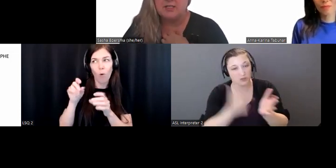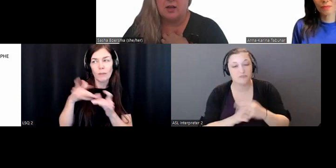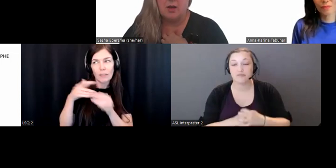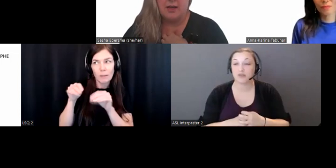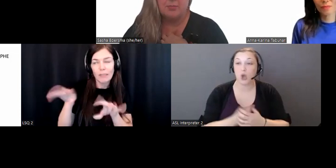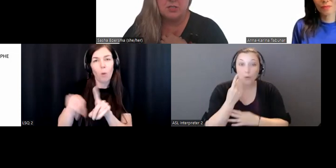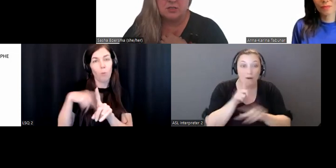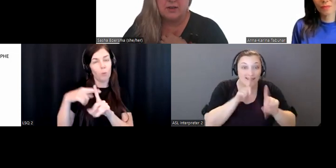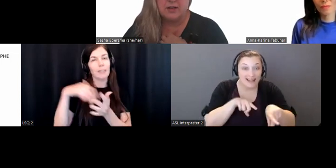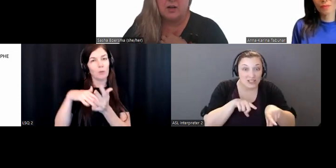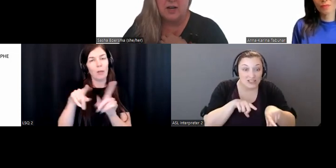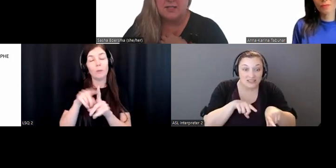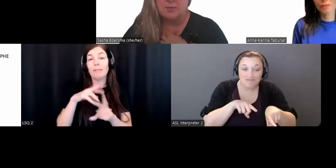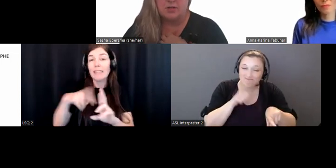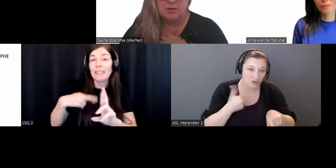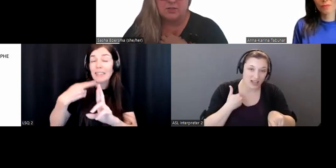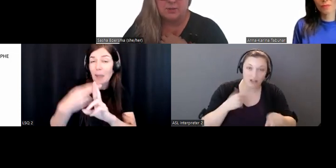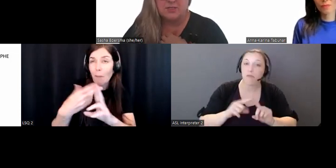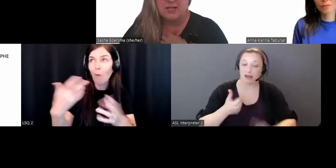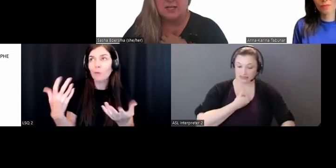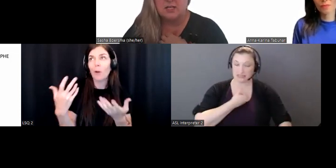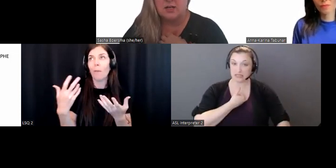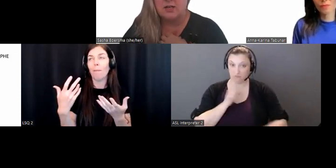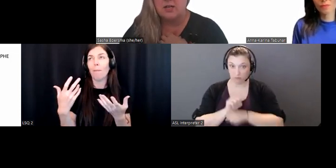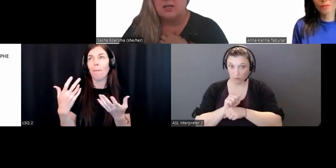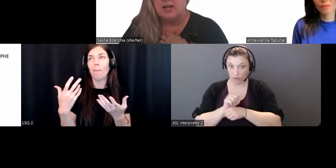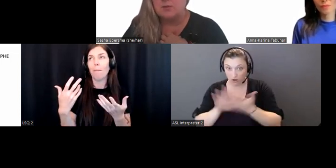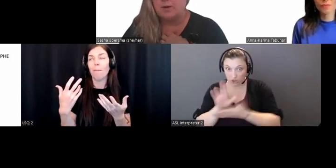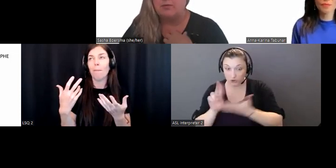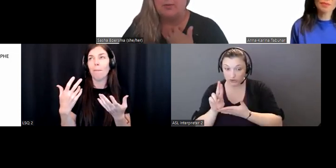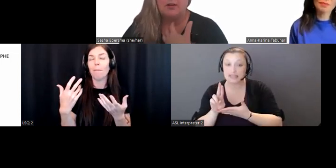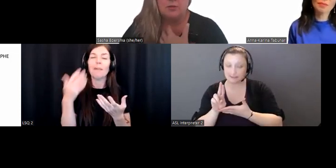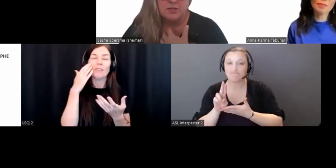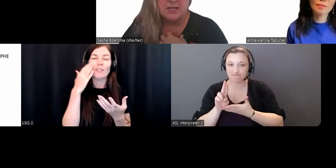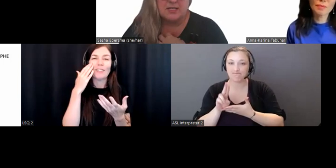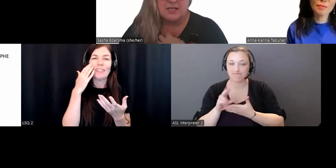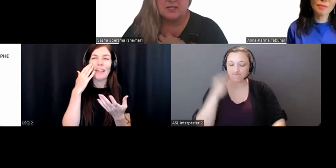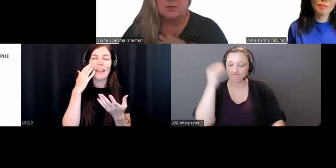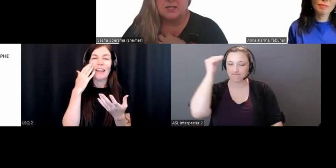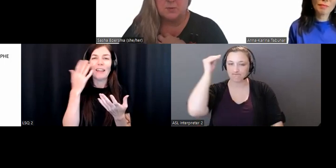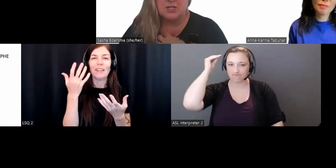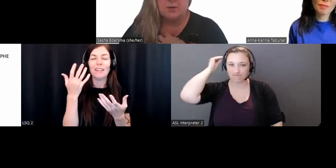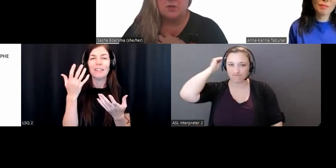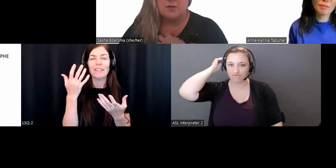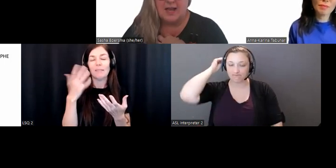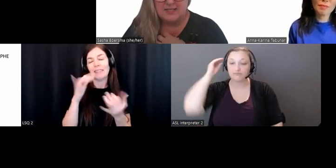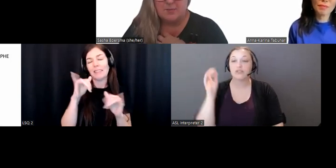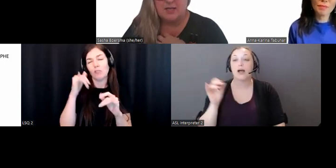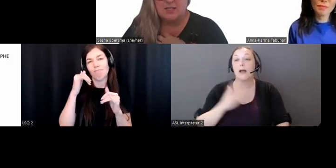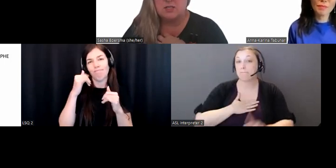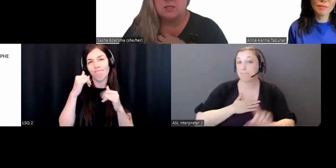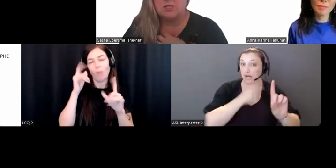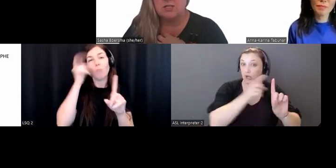know that that is on my personal radar as someone who works in post-secondary, and it's one of my goals that DSO does reach out to the